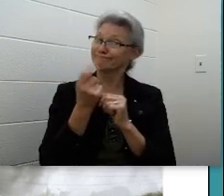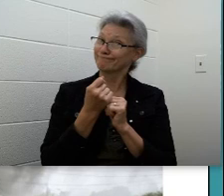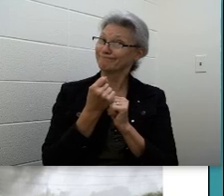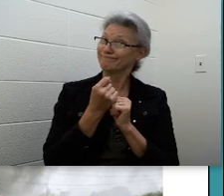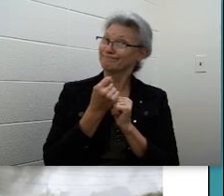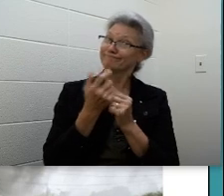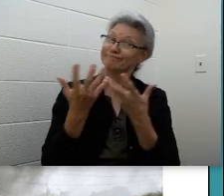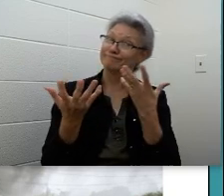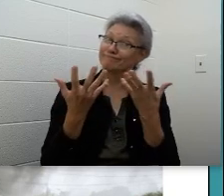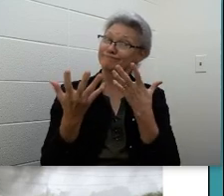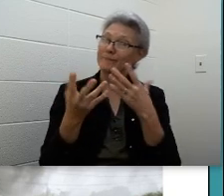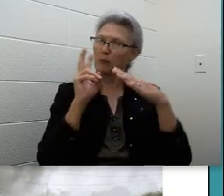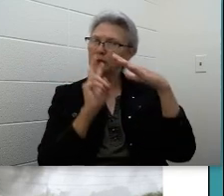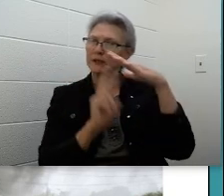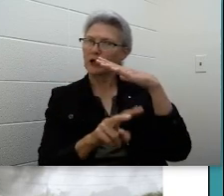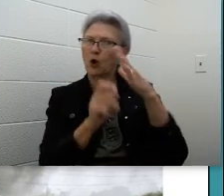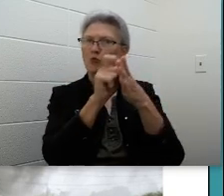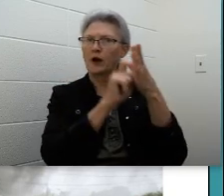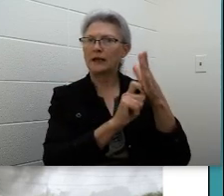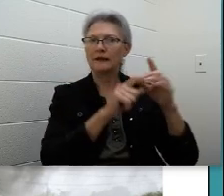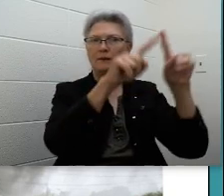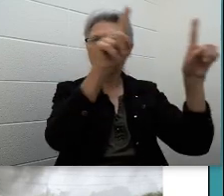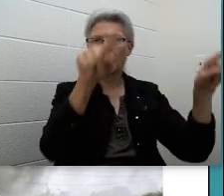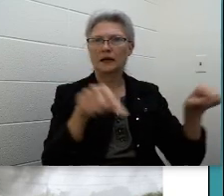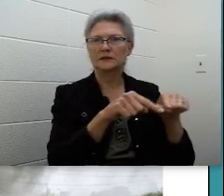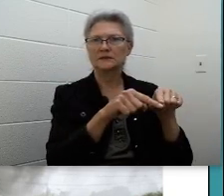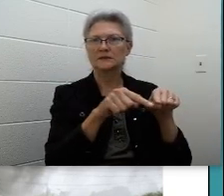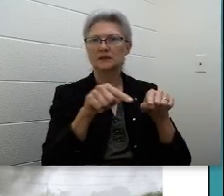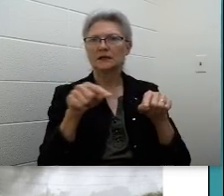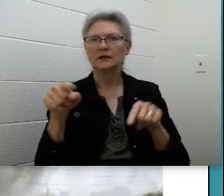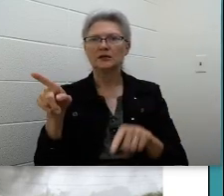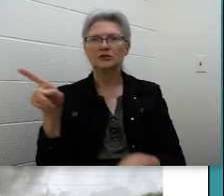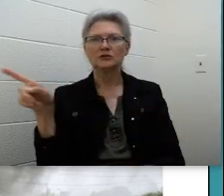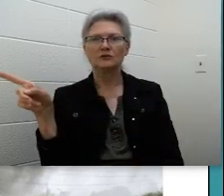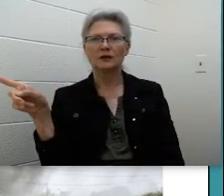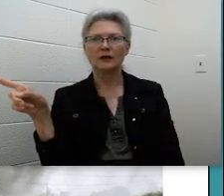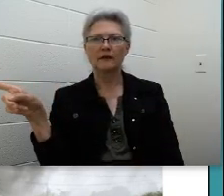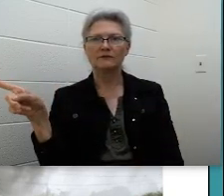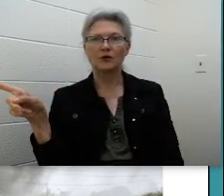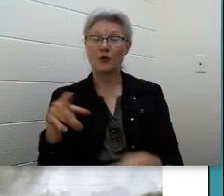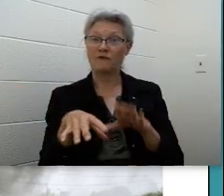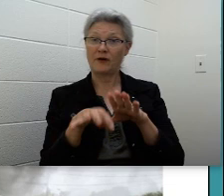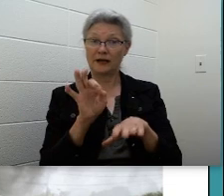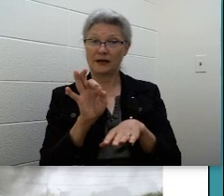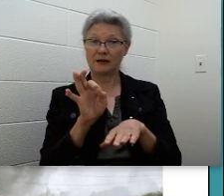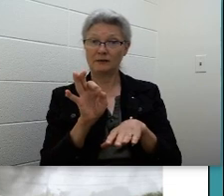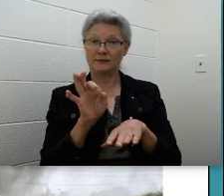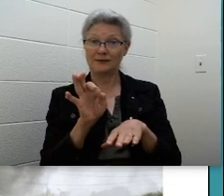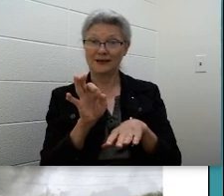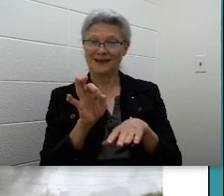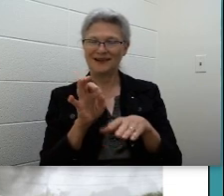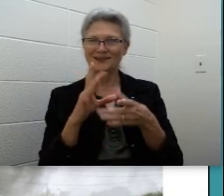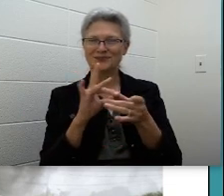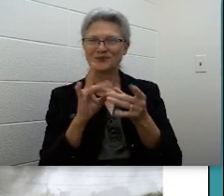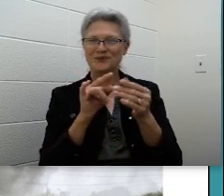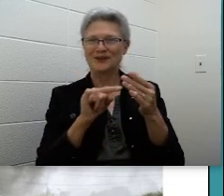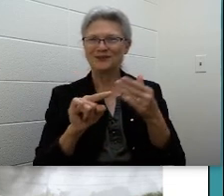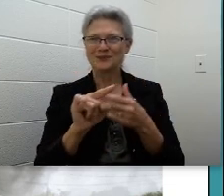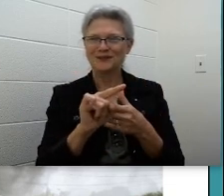Come up with your predictions and write it in the box to the left. And we will find out in our story next week.